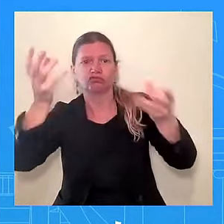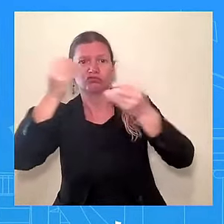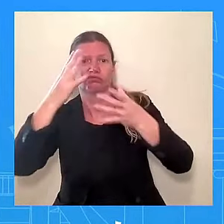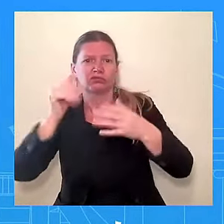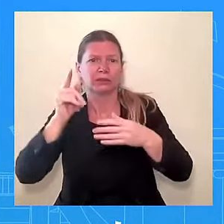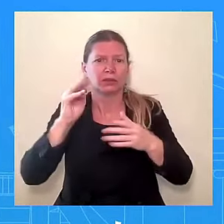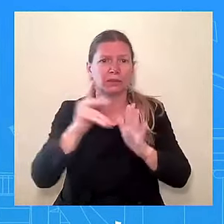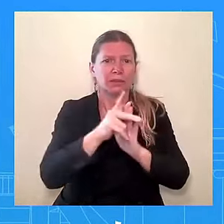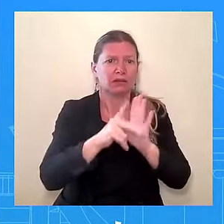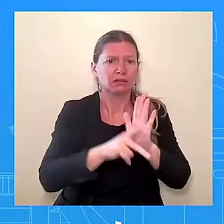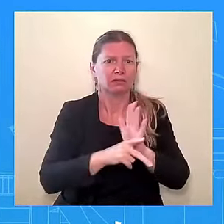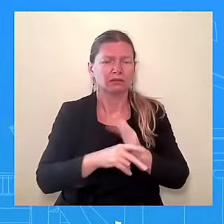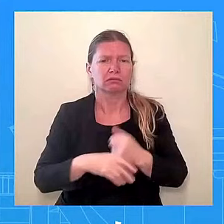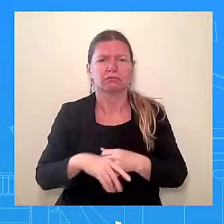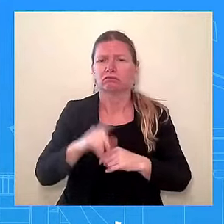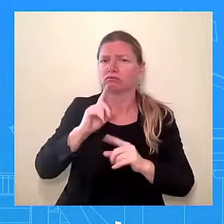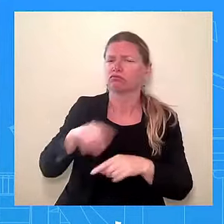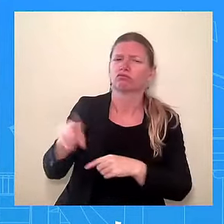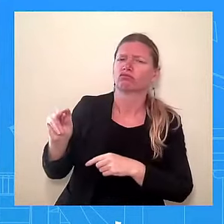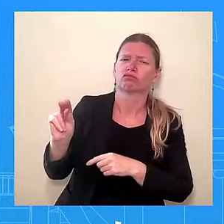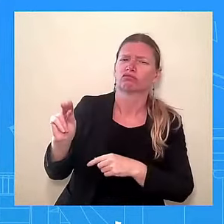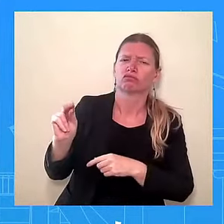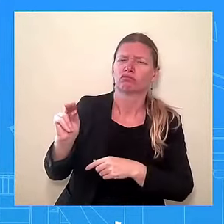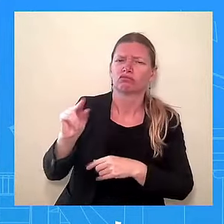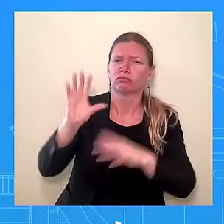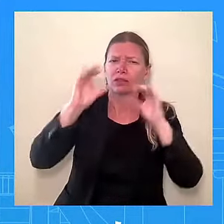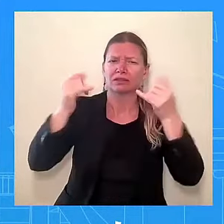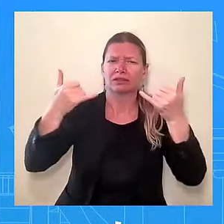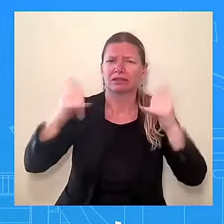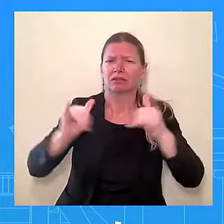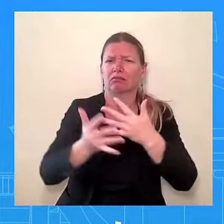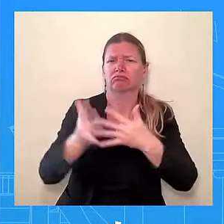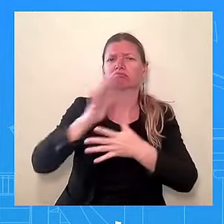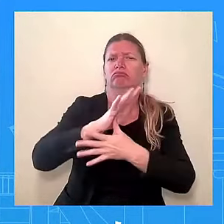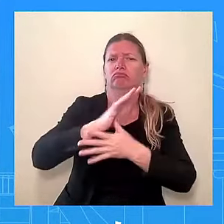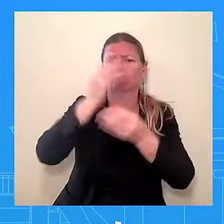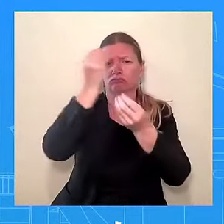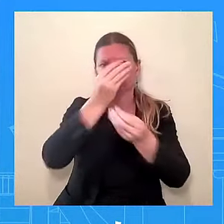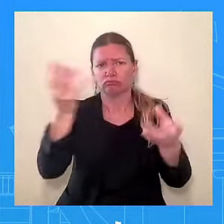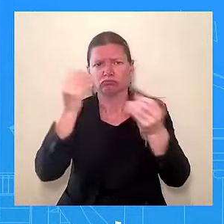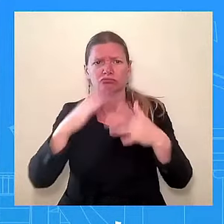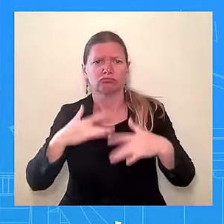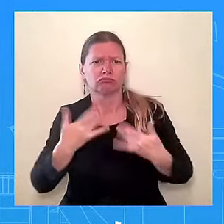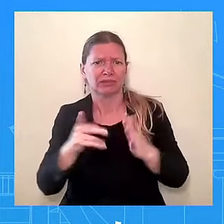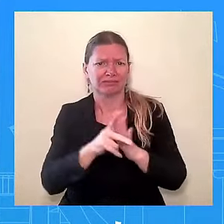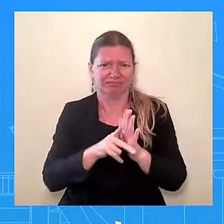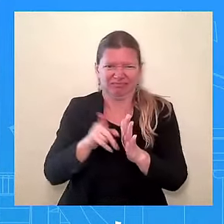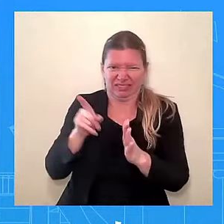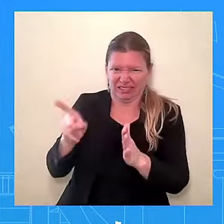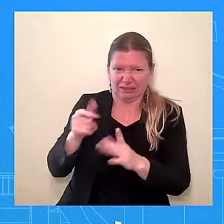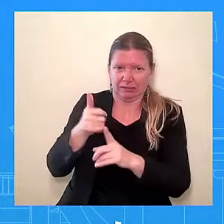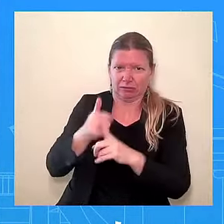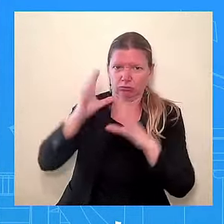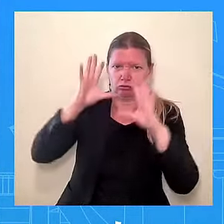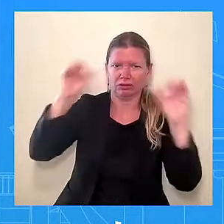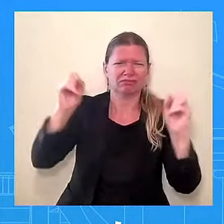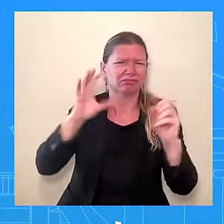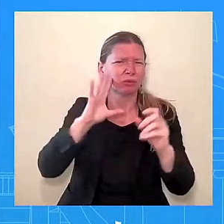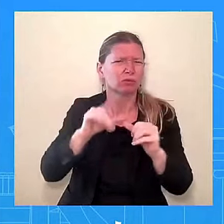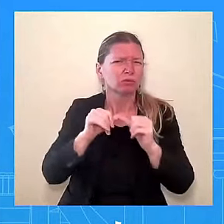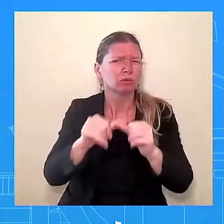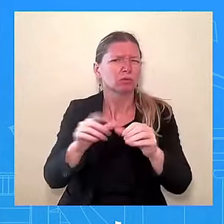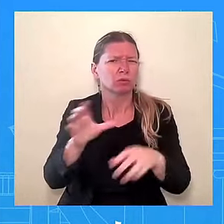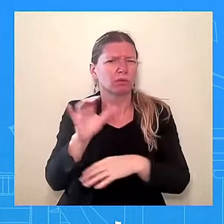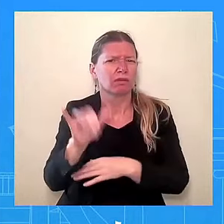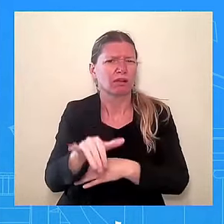He's going to continue to do that. They both will be, as she's out there as well as vice president. That is not going to change. You will hear from the president.